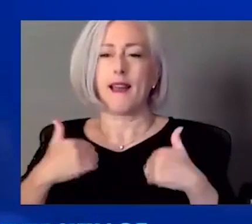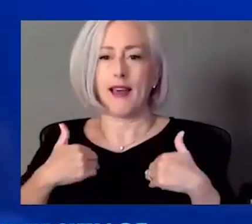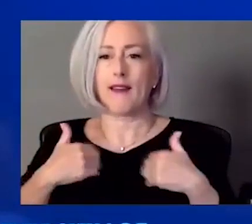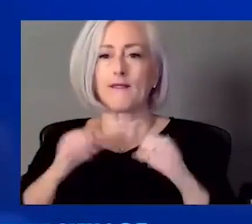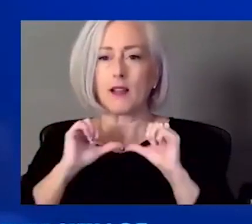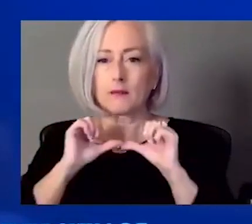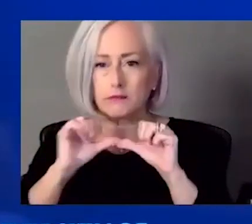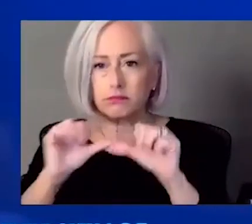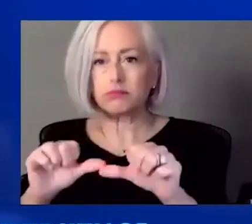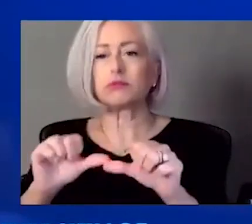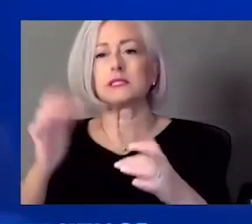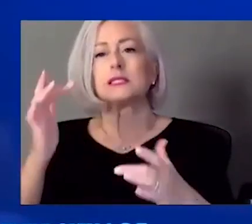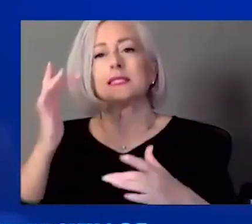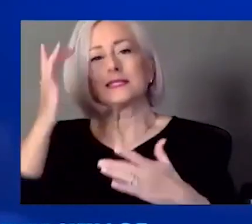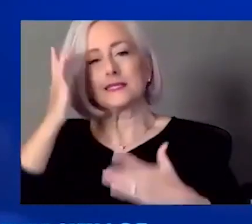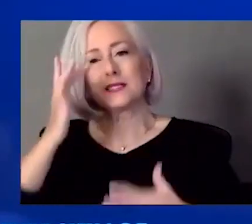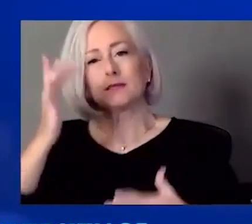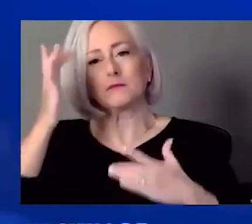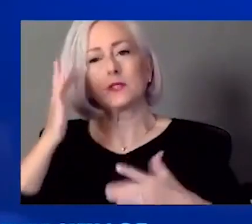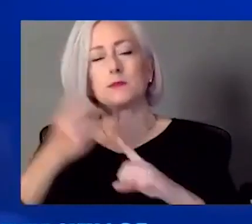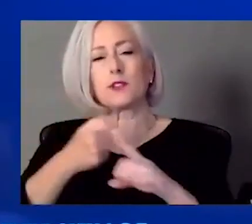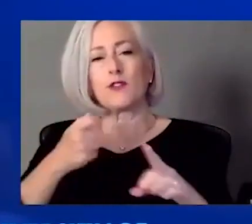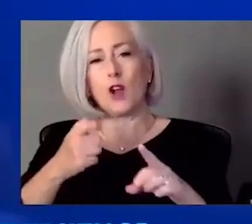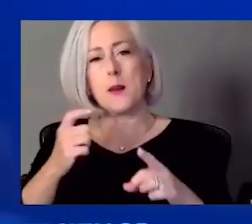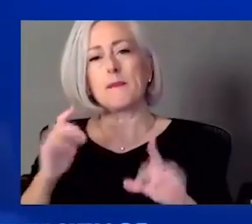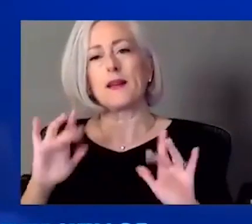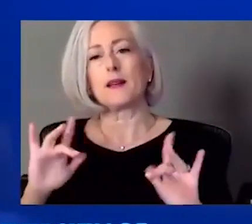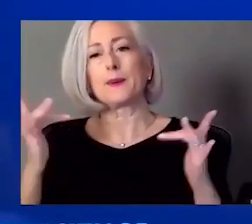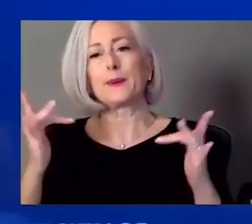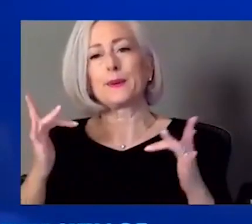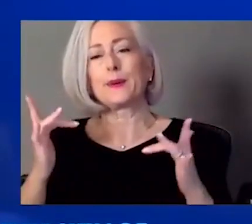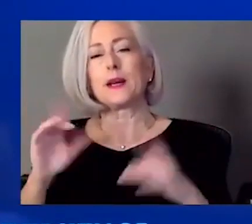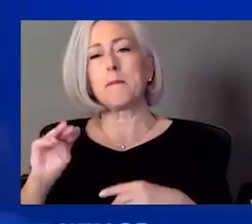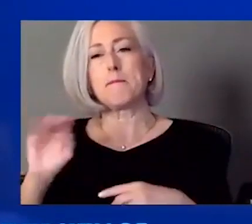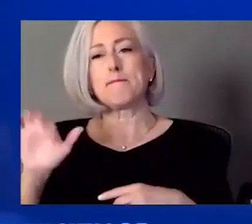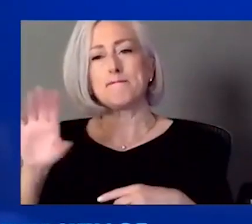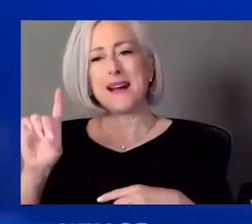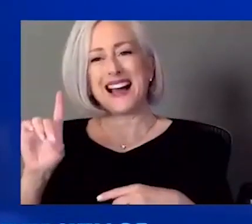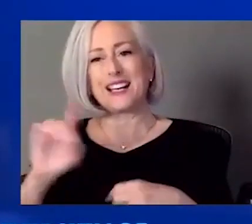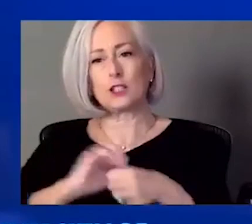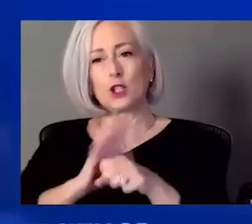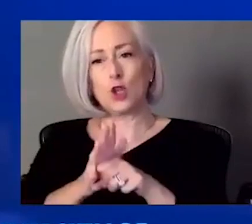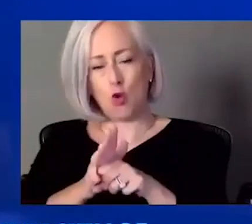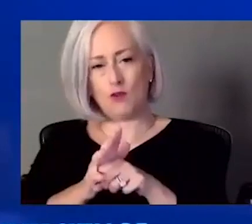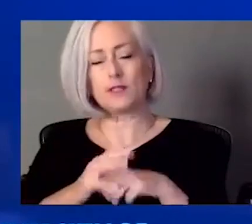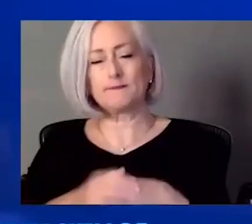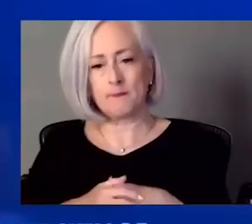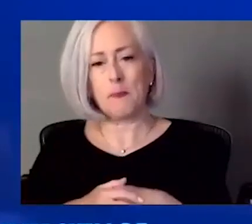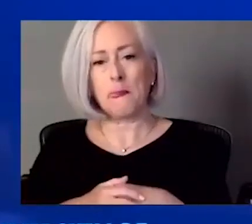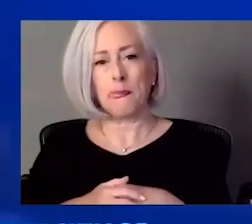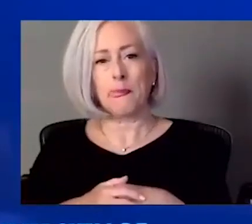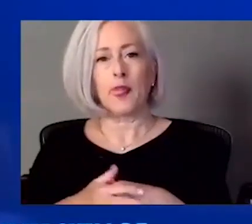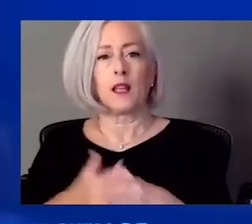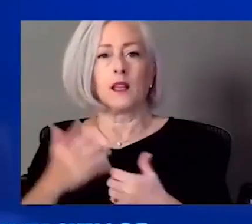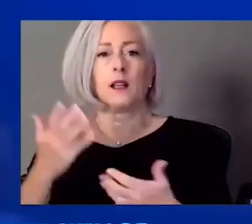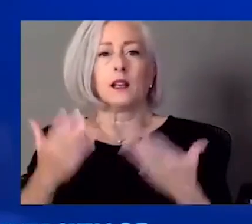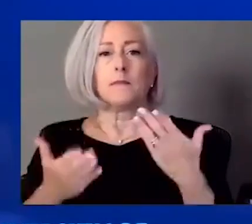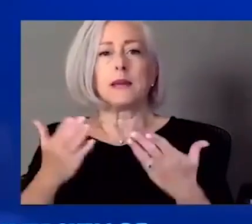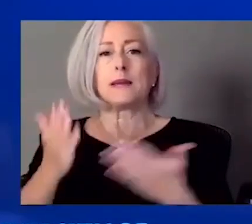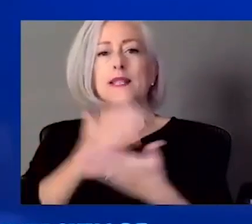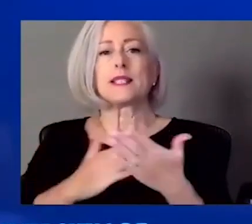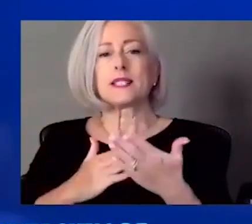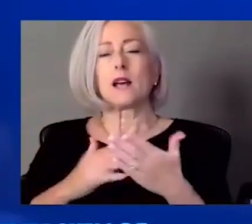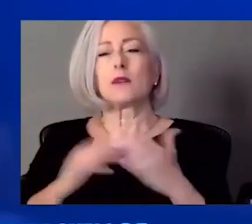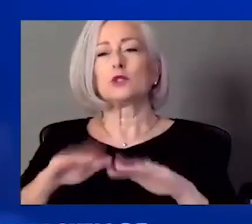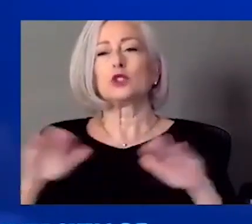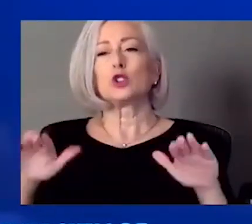even with a mild case. Um, you know, we can further elucidate that maybe if we have some of our children's mercy colleagues and our pediatric colleagues